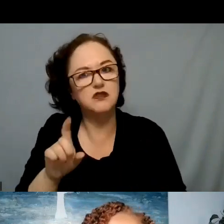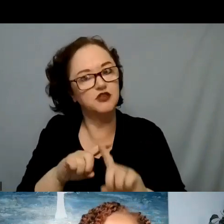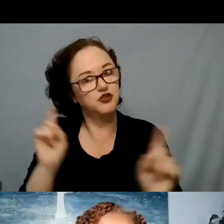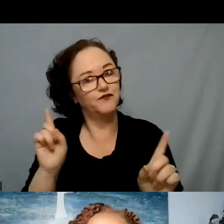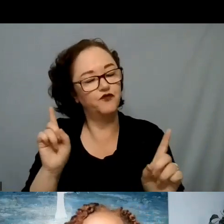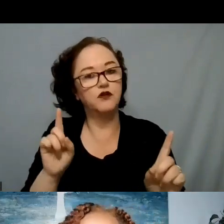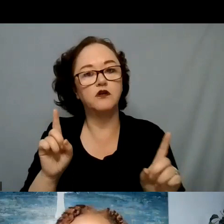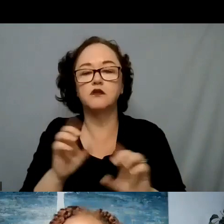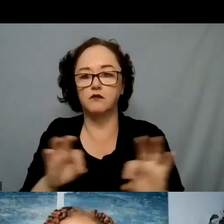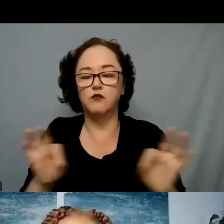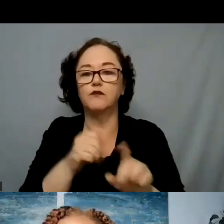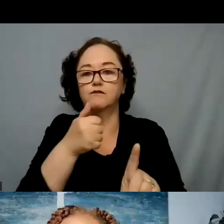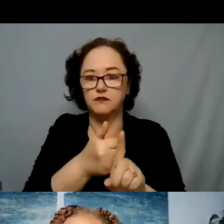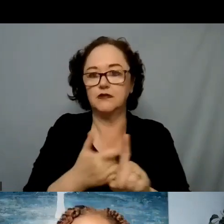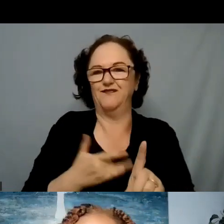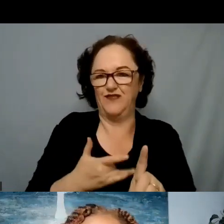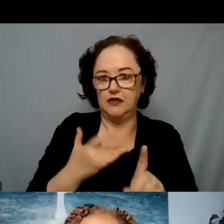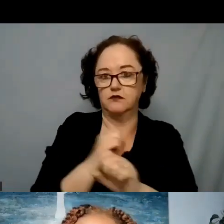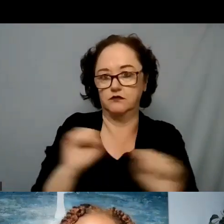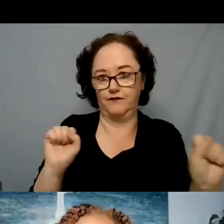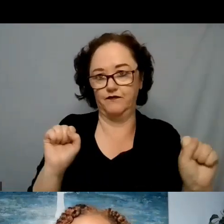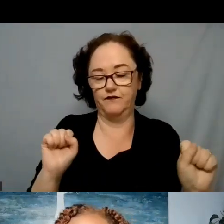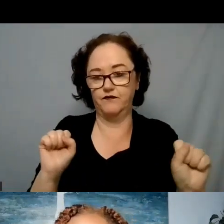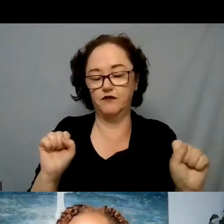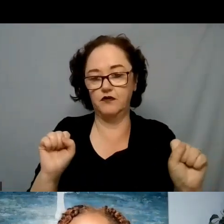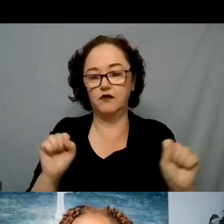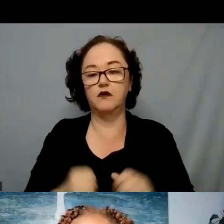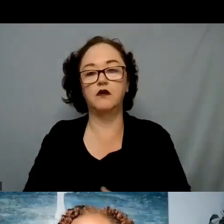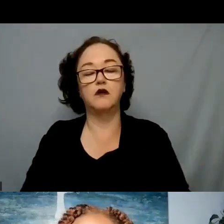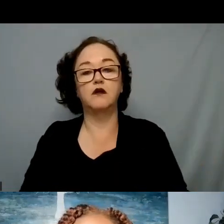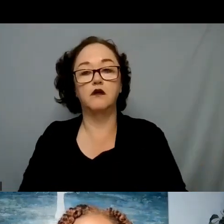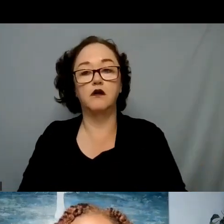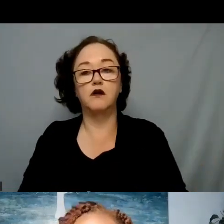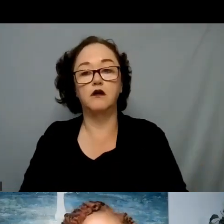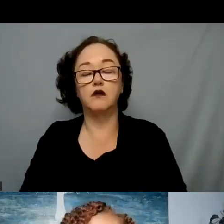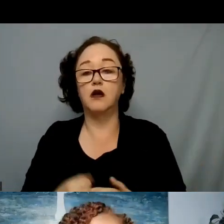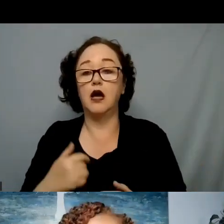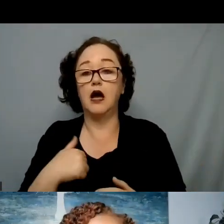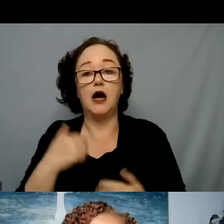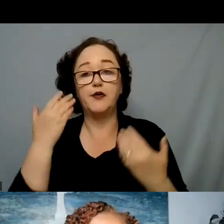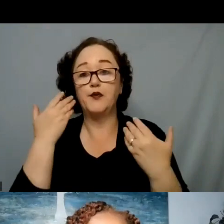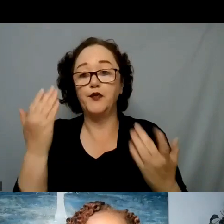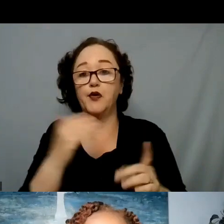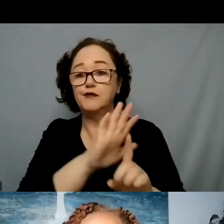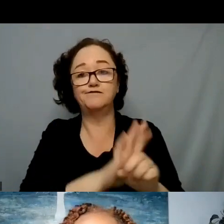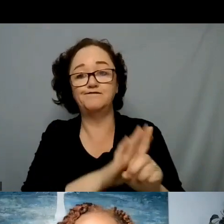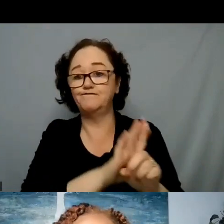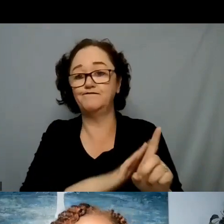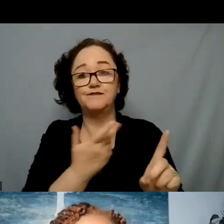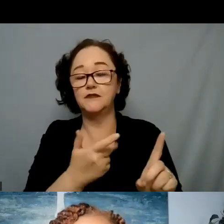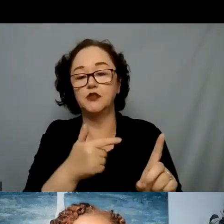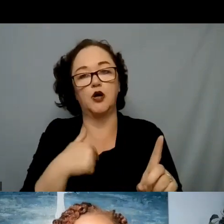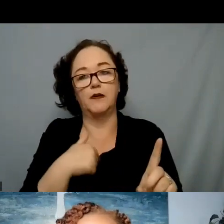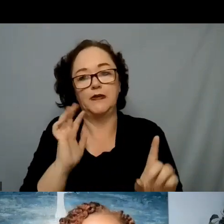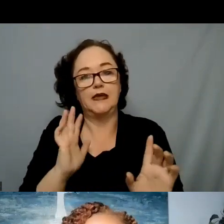and then if you don't know the person not initiating touch because I don't know their history even if I do know them I am very